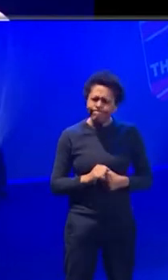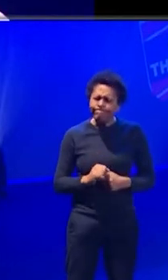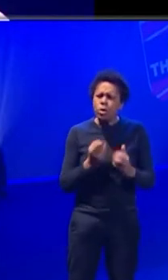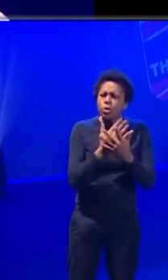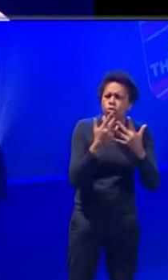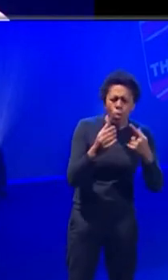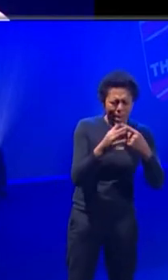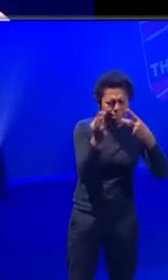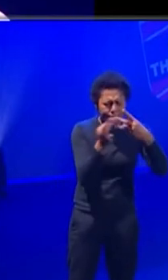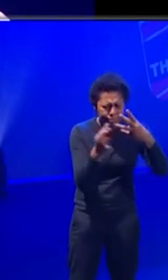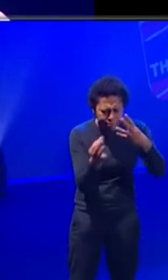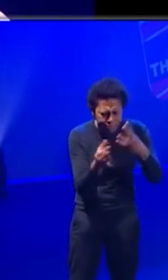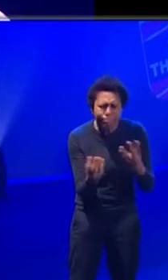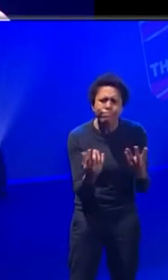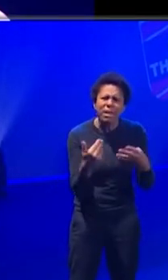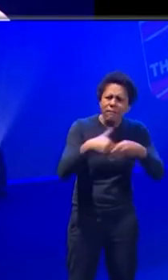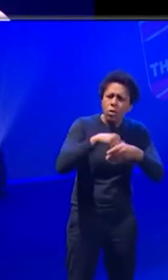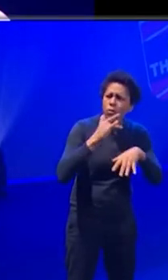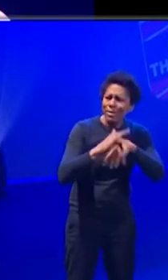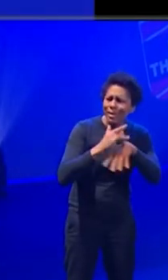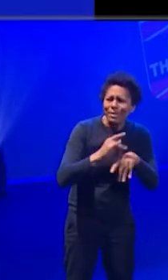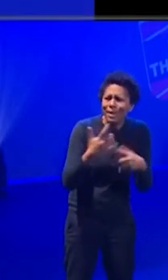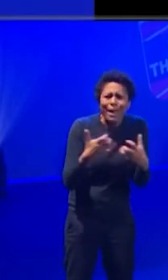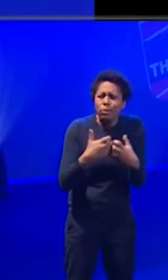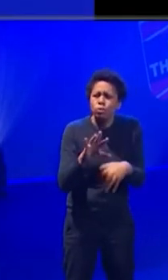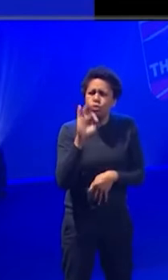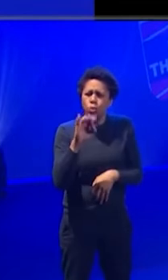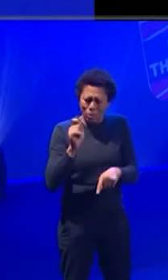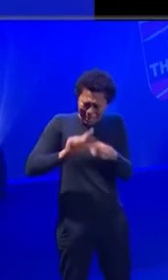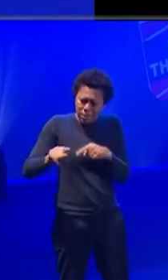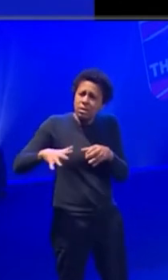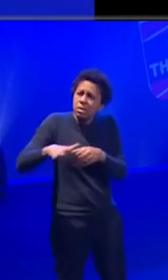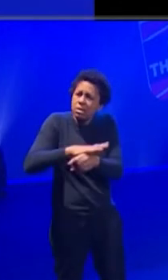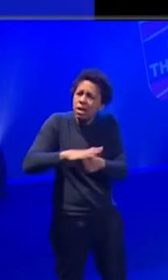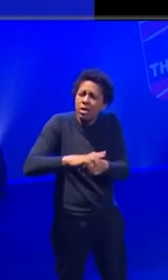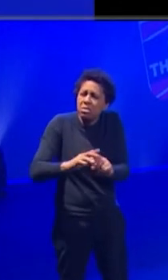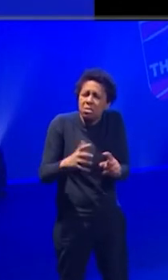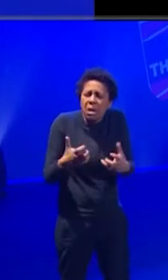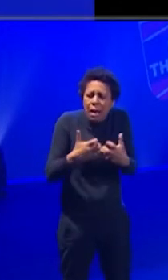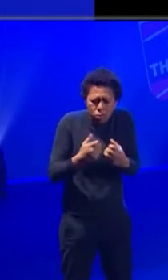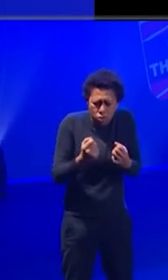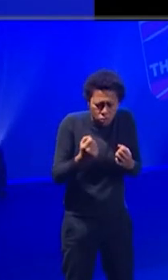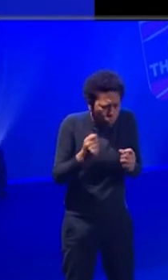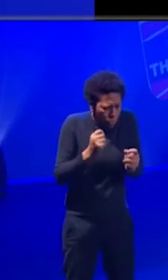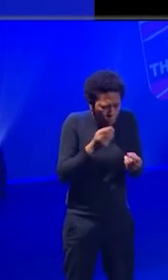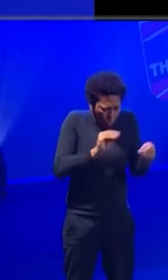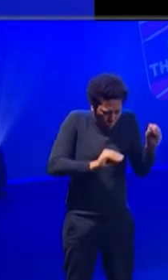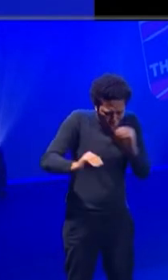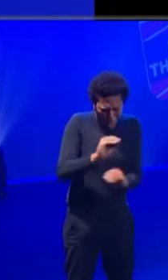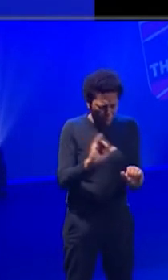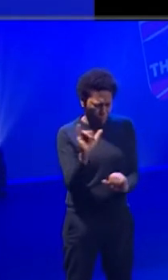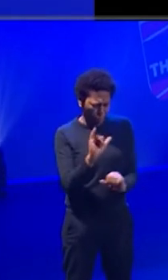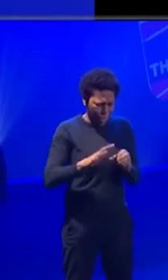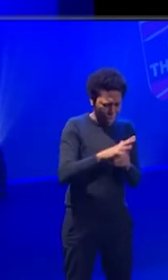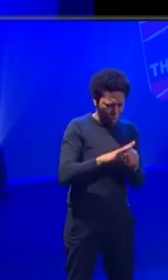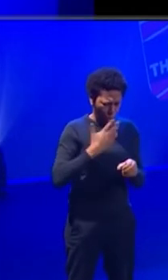Did you try one and stick with it or did you try them all and then kind of find the one that you wanted to specialise? And what advice would you give